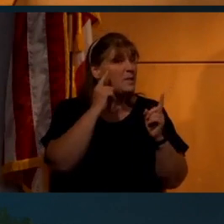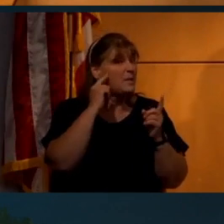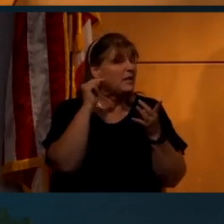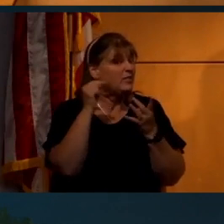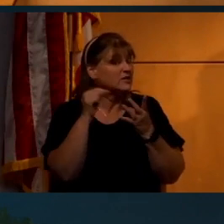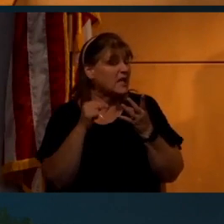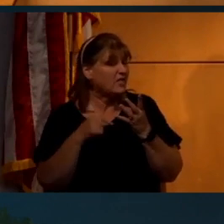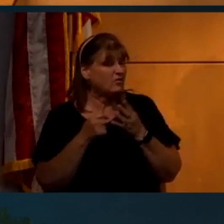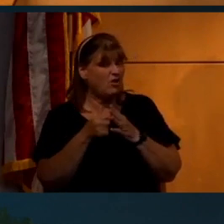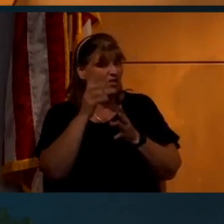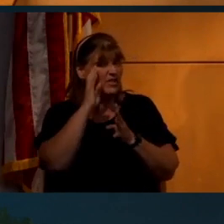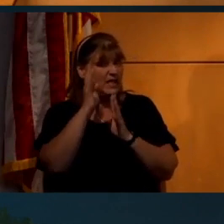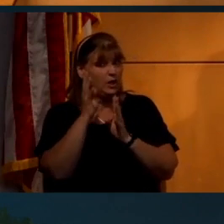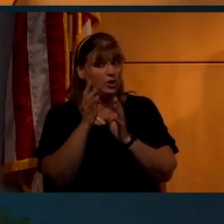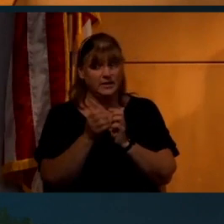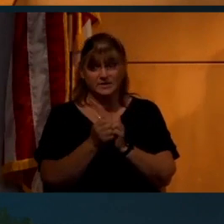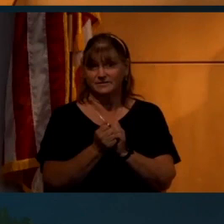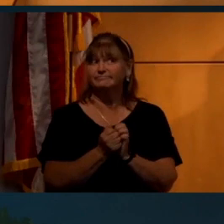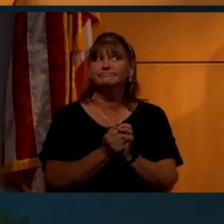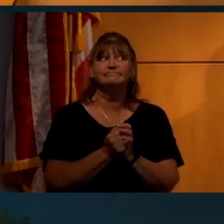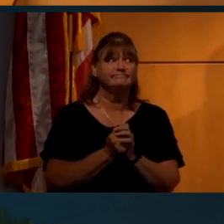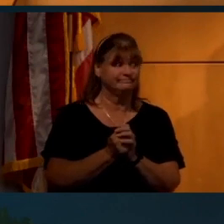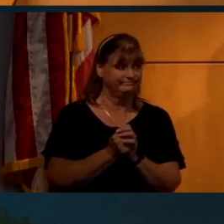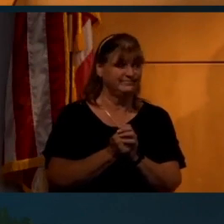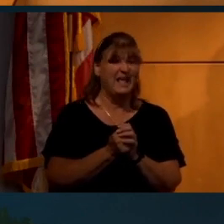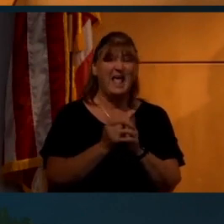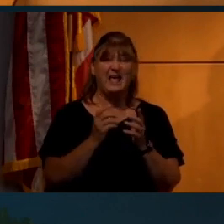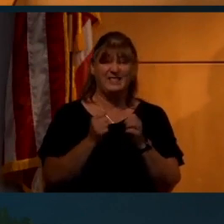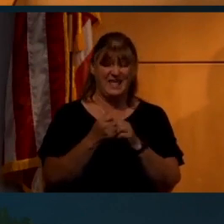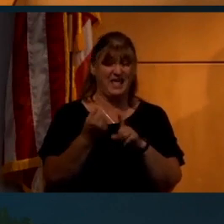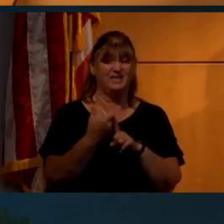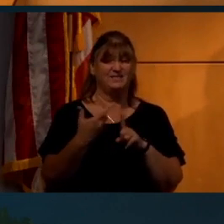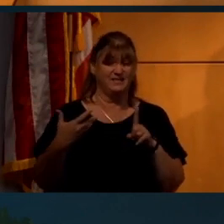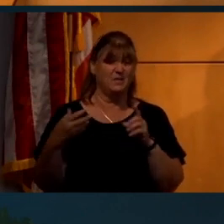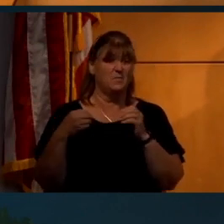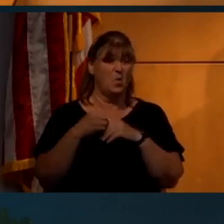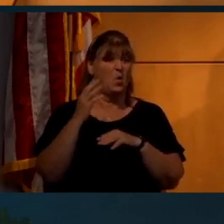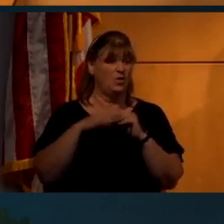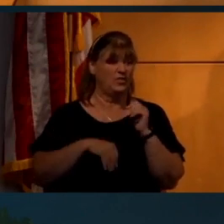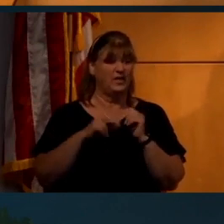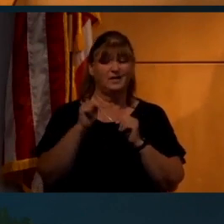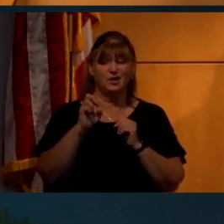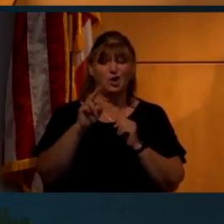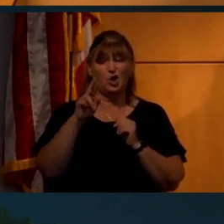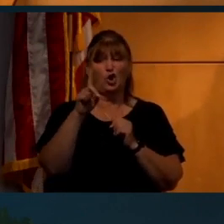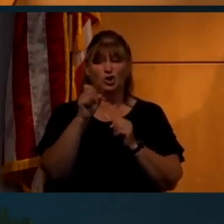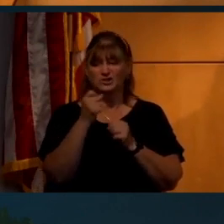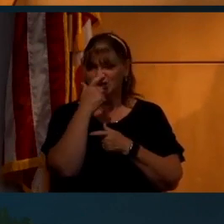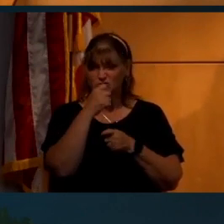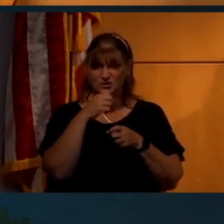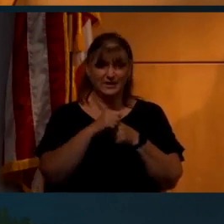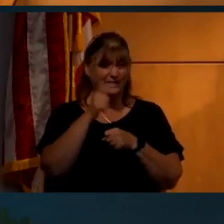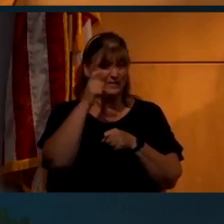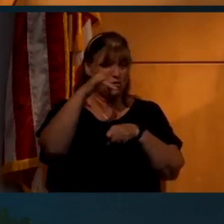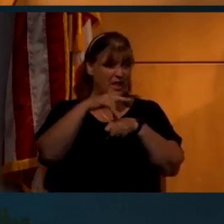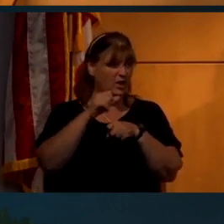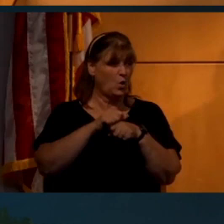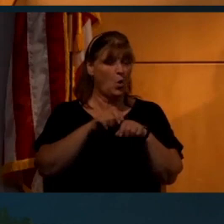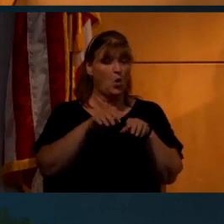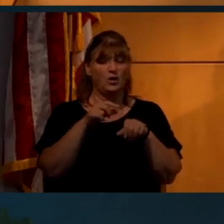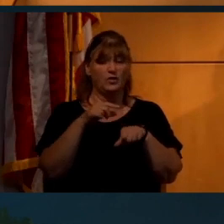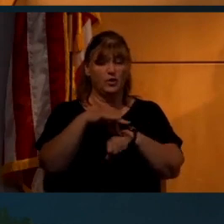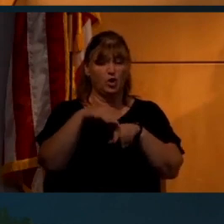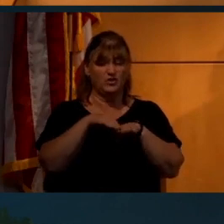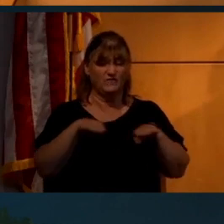are others on the internet, uh, and that they go farther than just nerds, uh, who are interested in the moon landings or the flat earth.